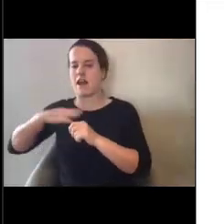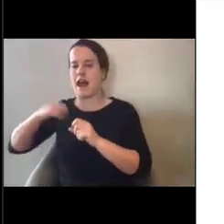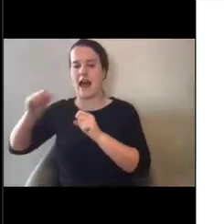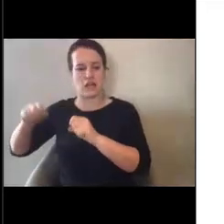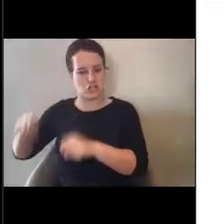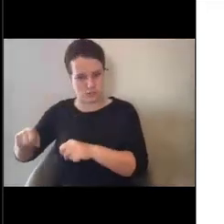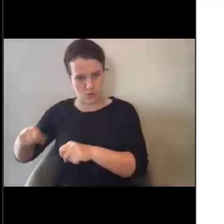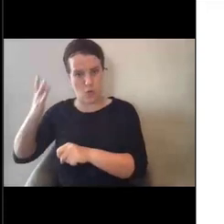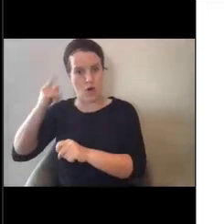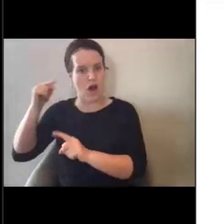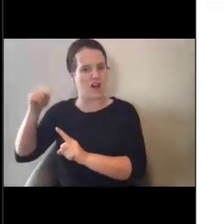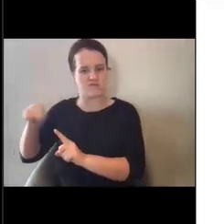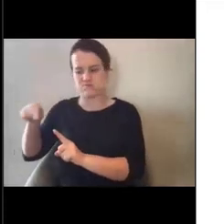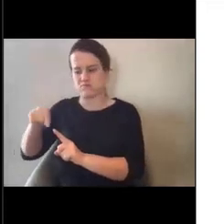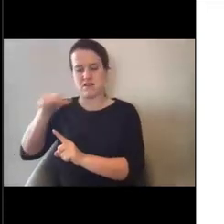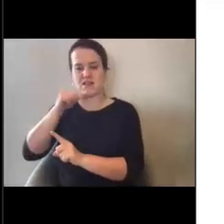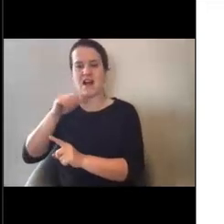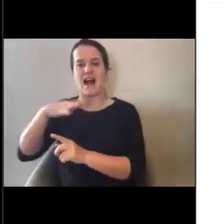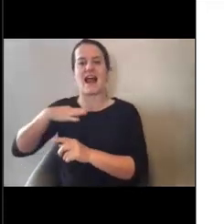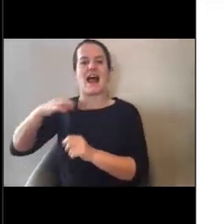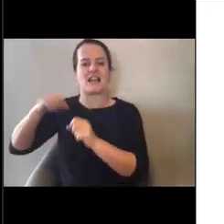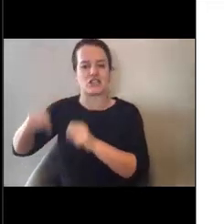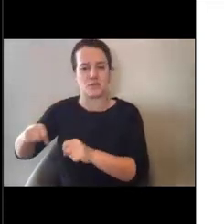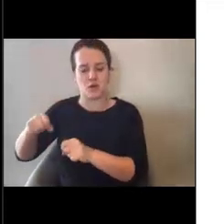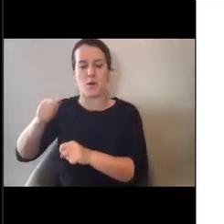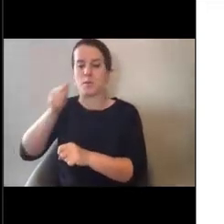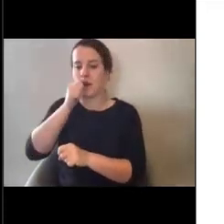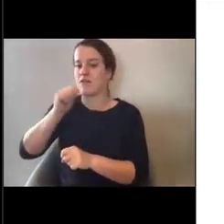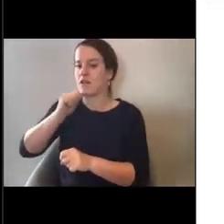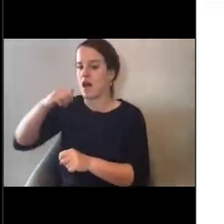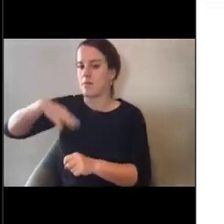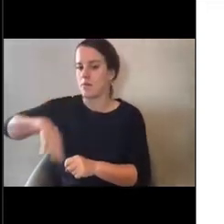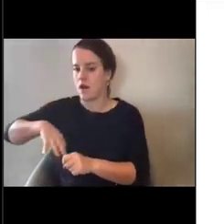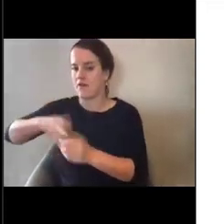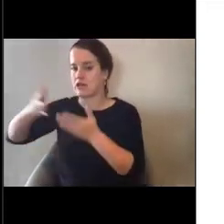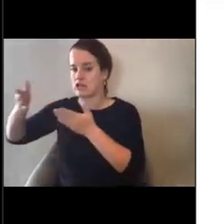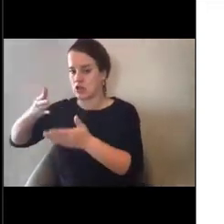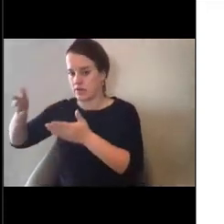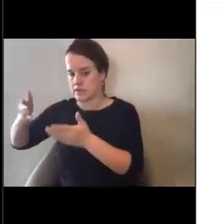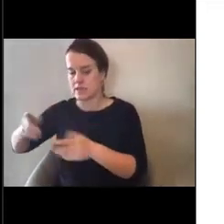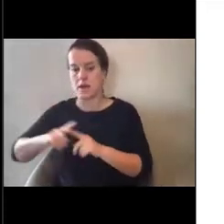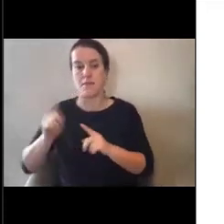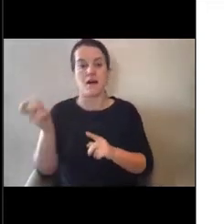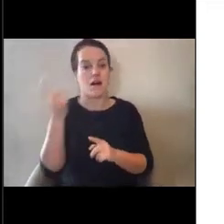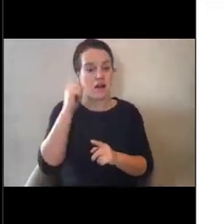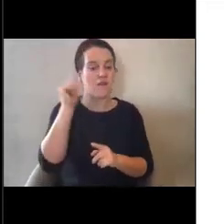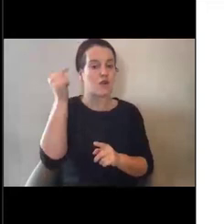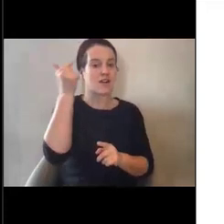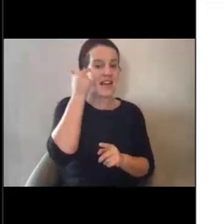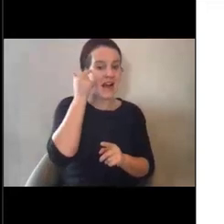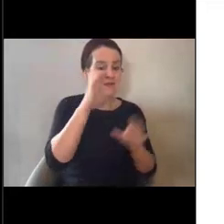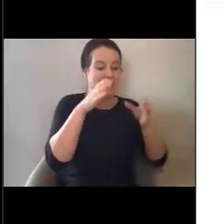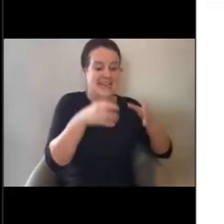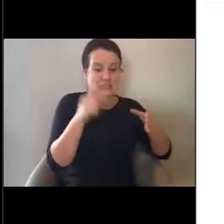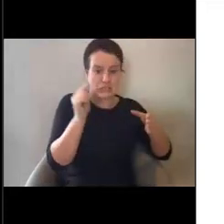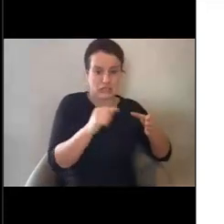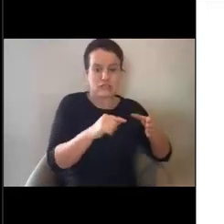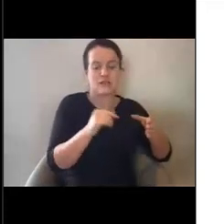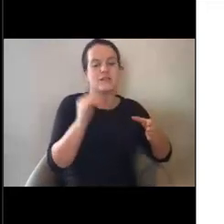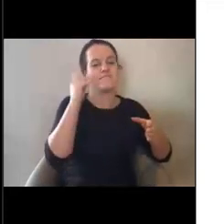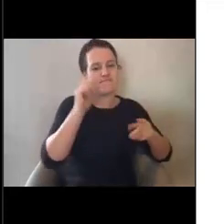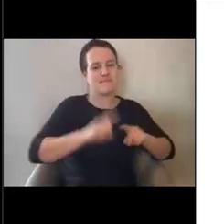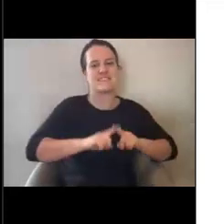because that is not considered an eligible private nonprofit service. However, for governmental entities, that consideration